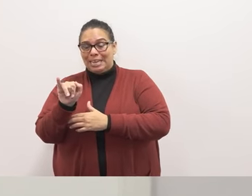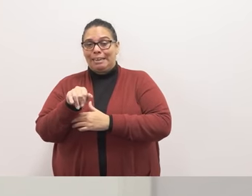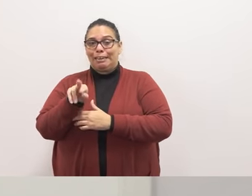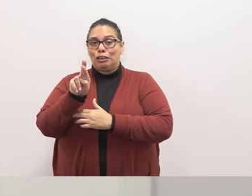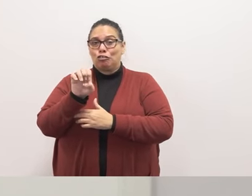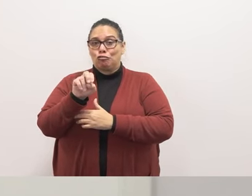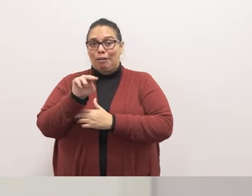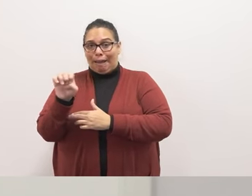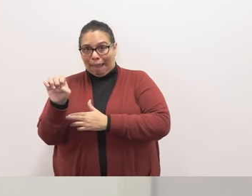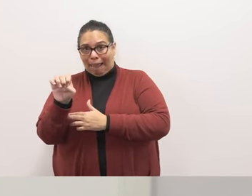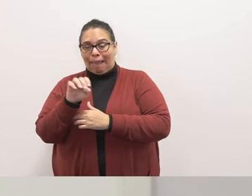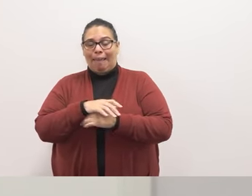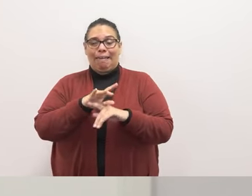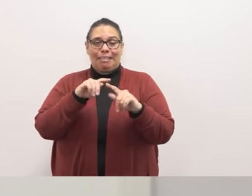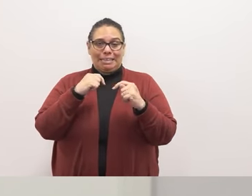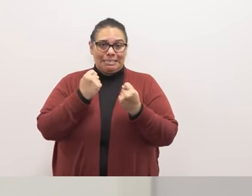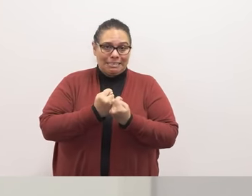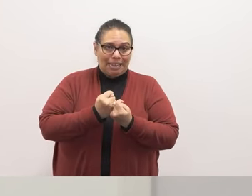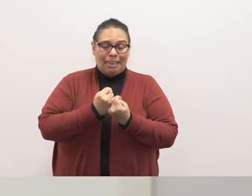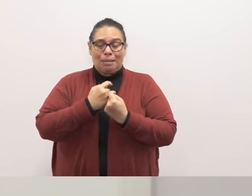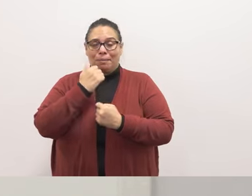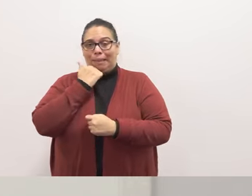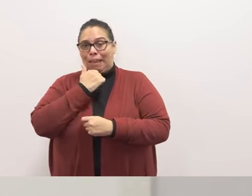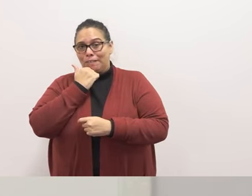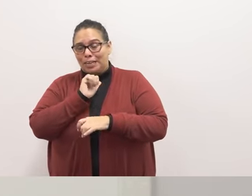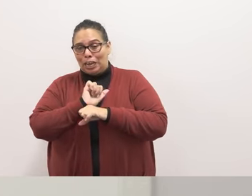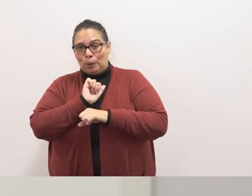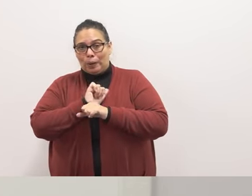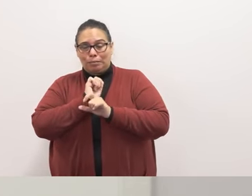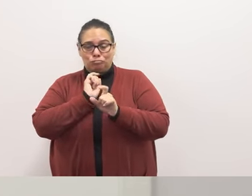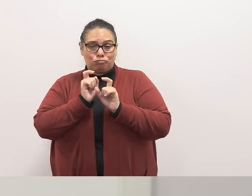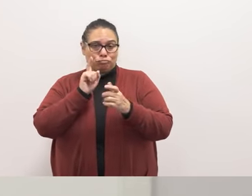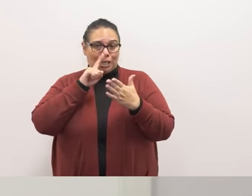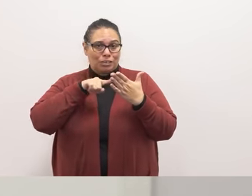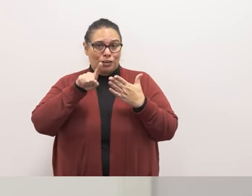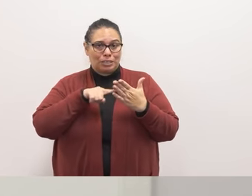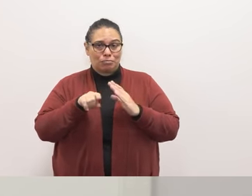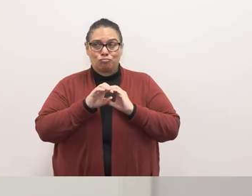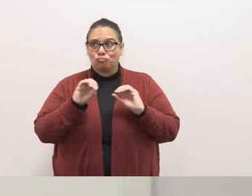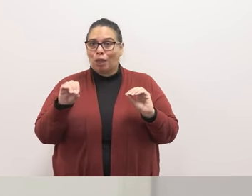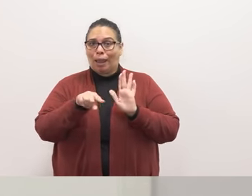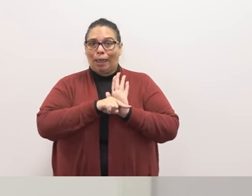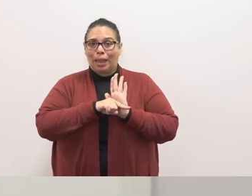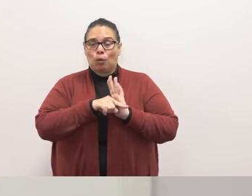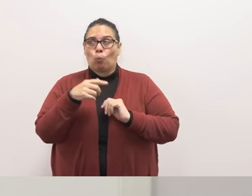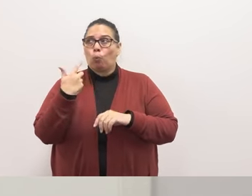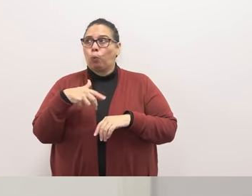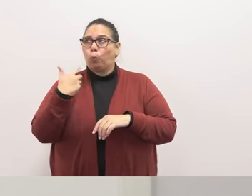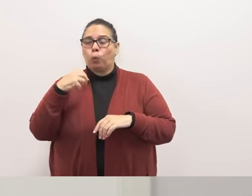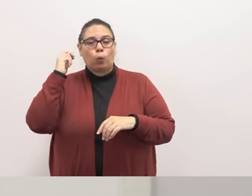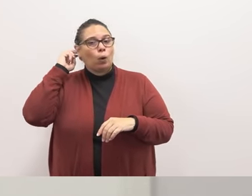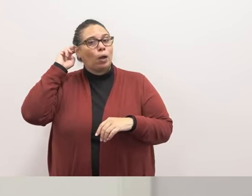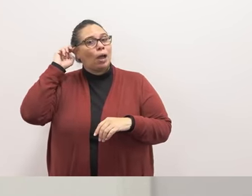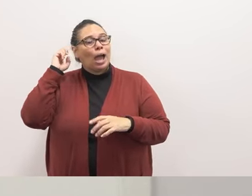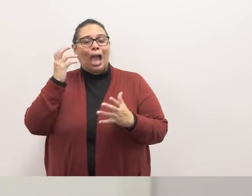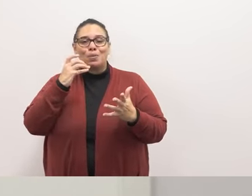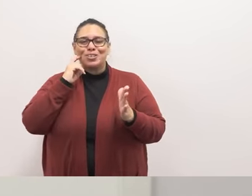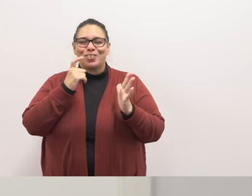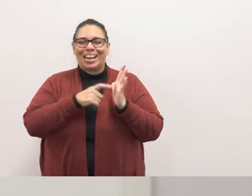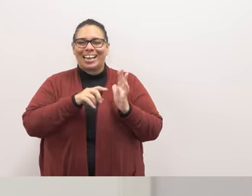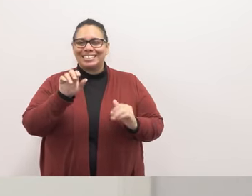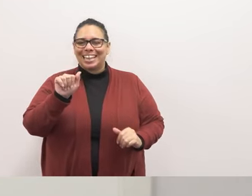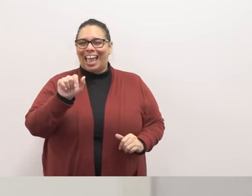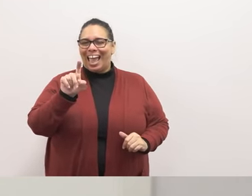into the day-to-day work that contributes to an audit that has no findings i'd like to recognize axel who was featured